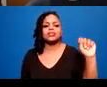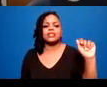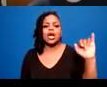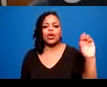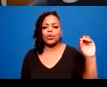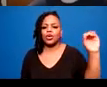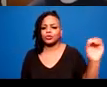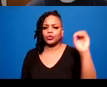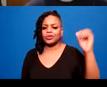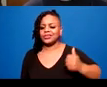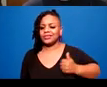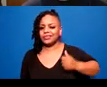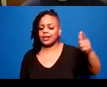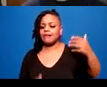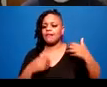work.